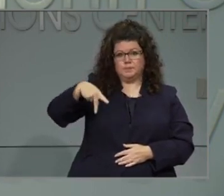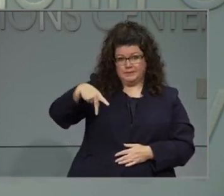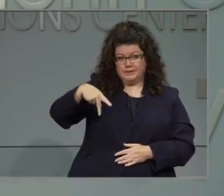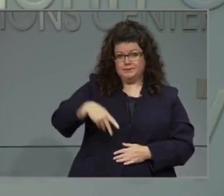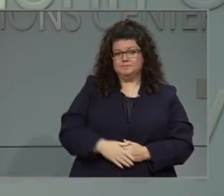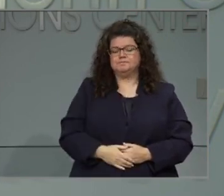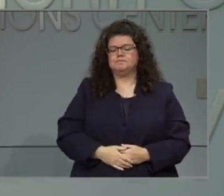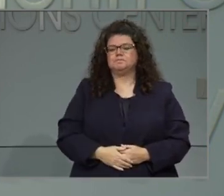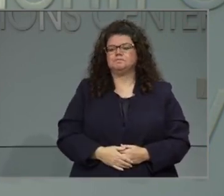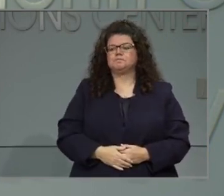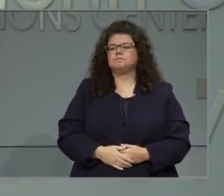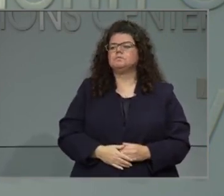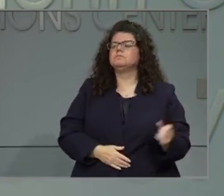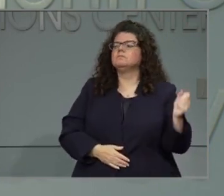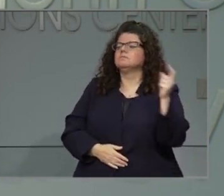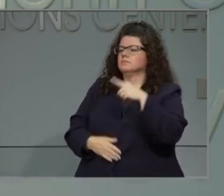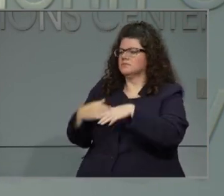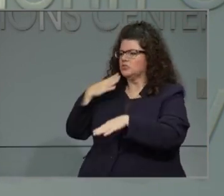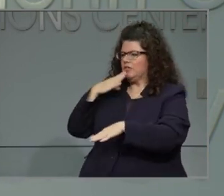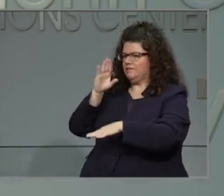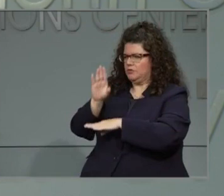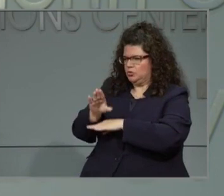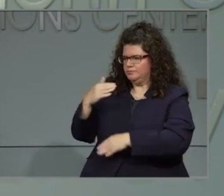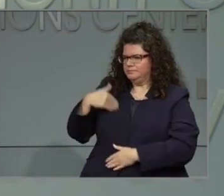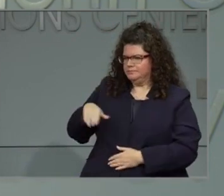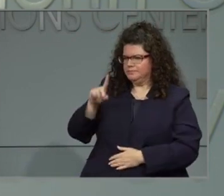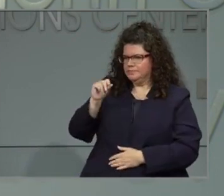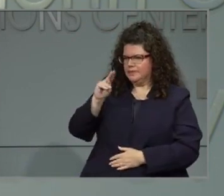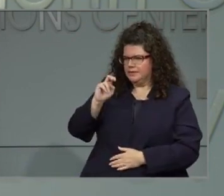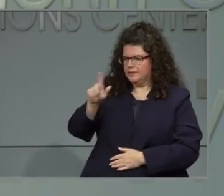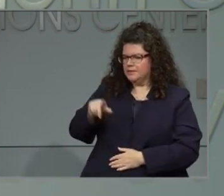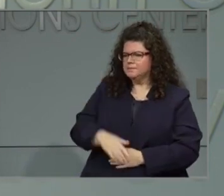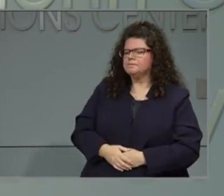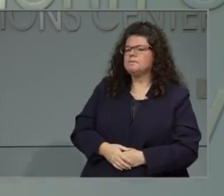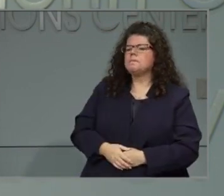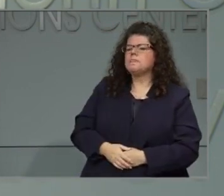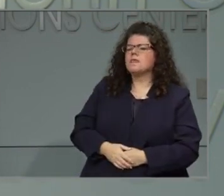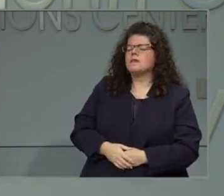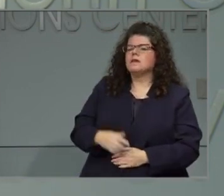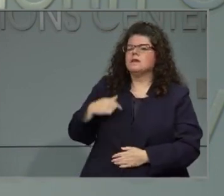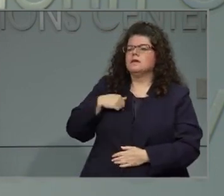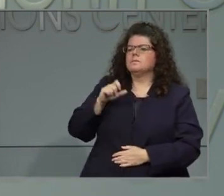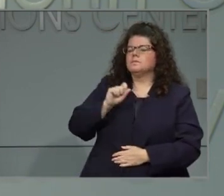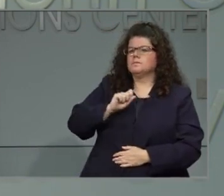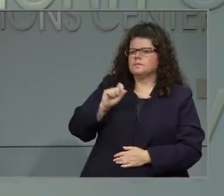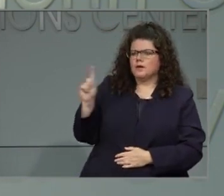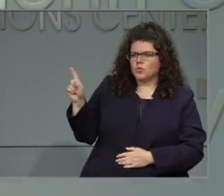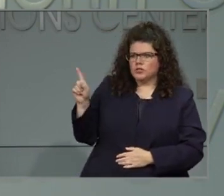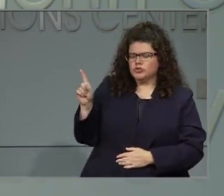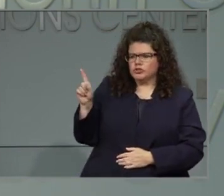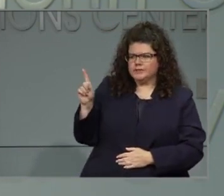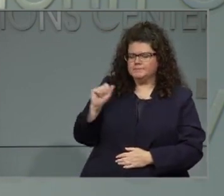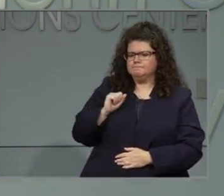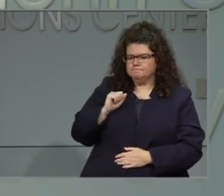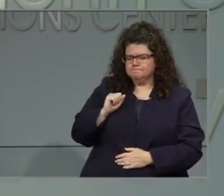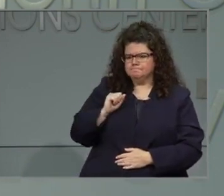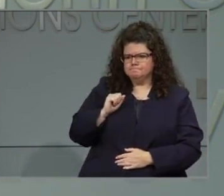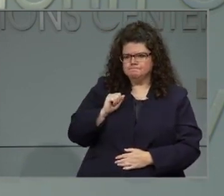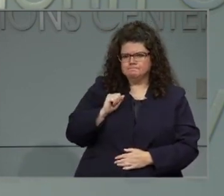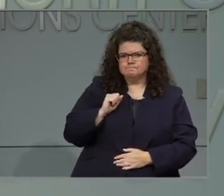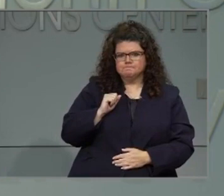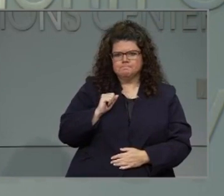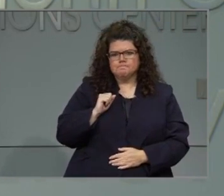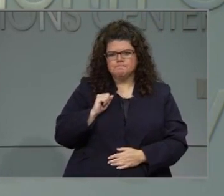Good afternoon, Governor Cooper. This is Danielle Jackson with Fox State News. My first question is in regards to the